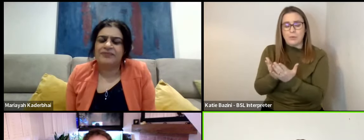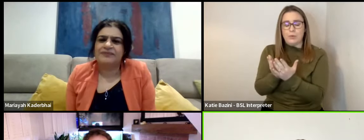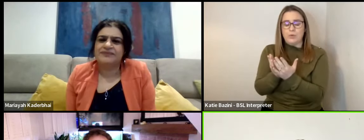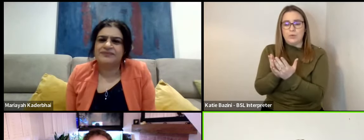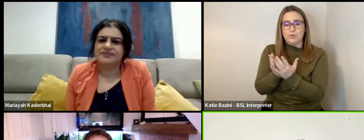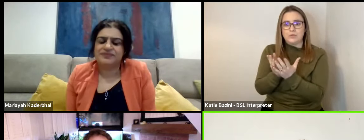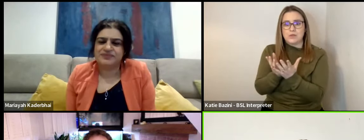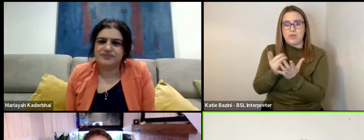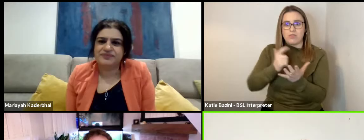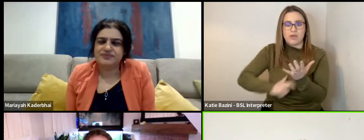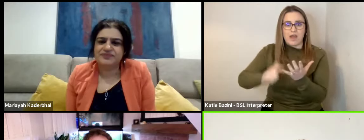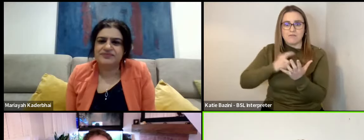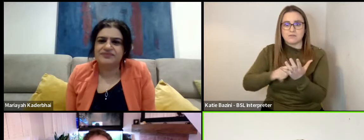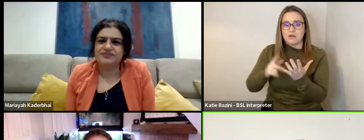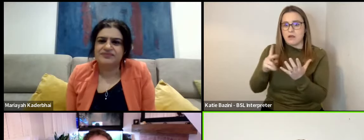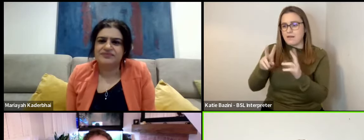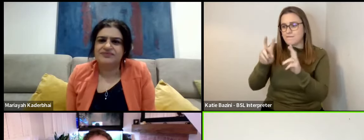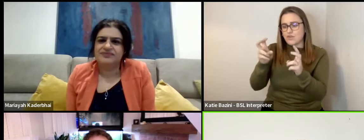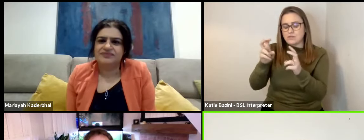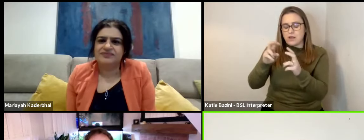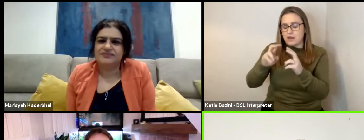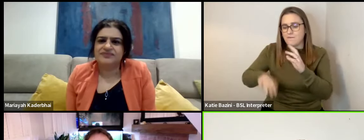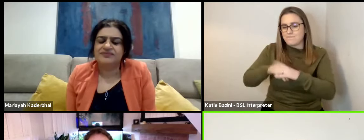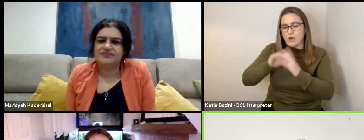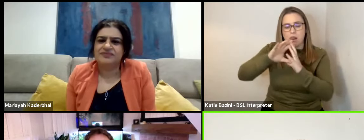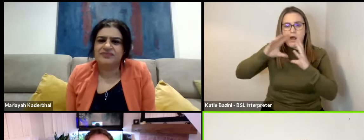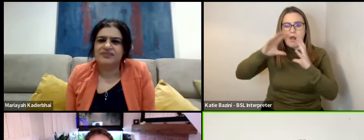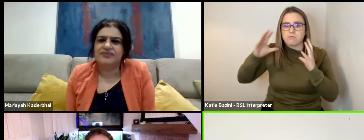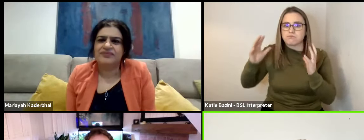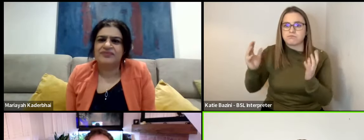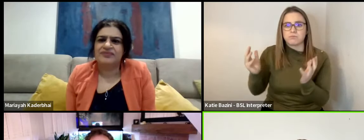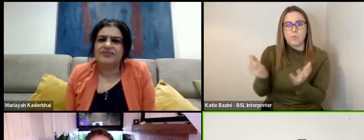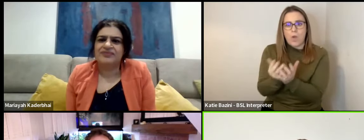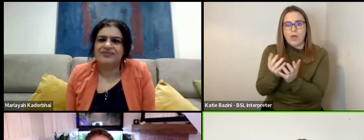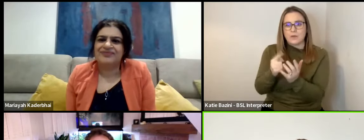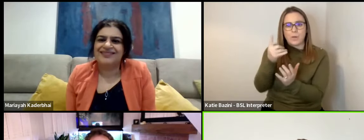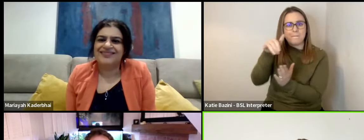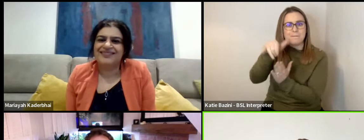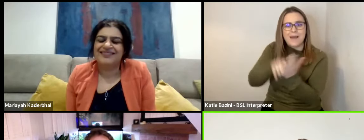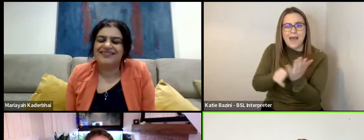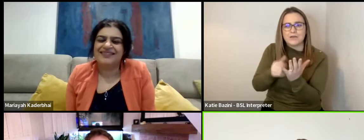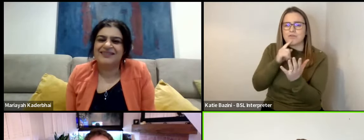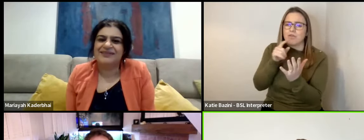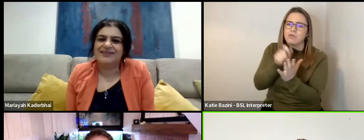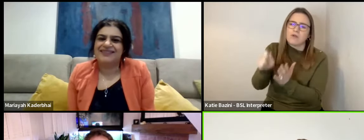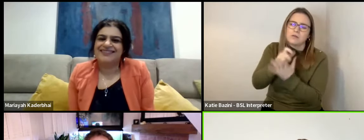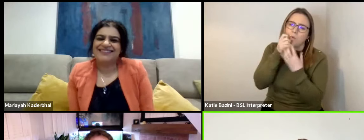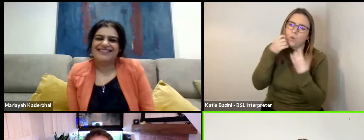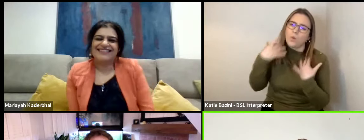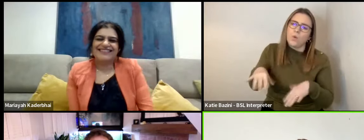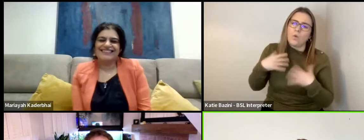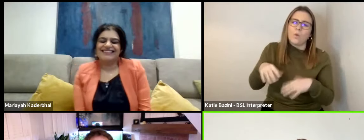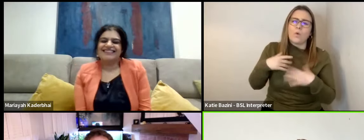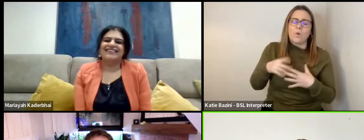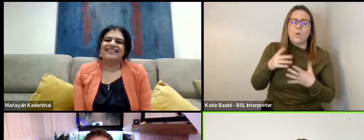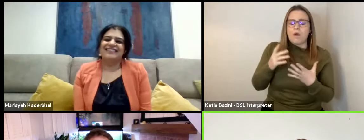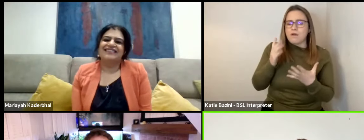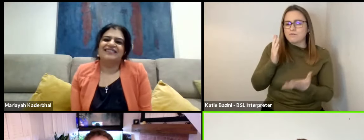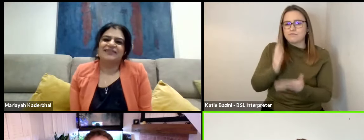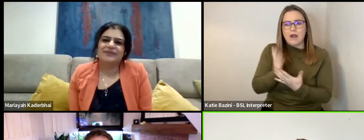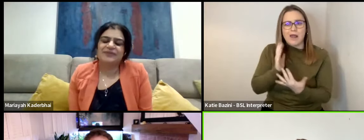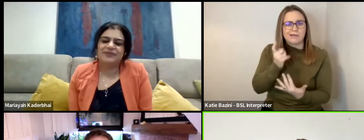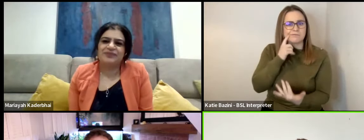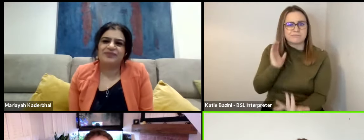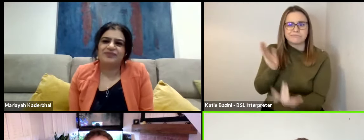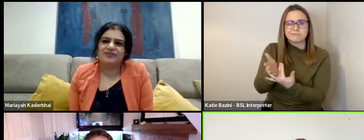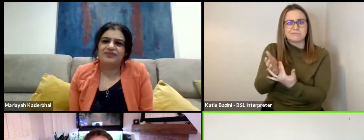a character in a phrase, an entire world and a page. It's just, it's majestic writing, beautiful, very accessible,